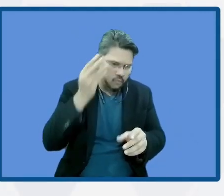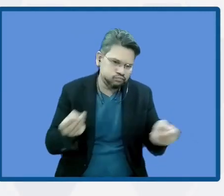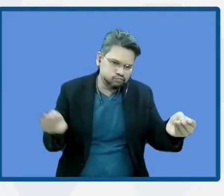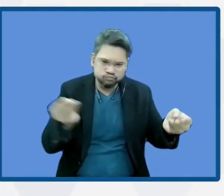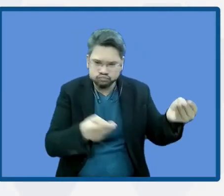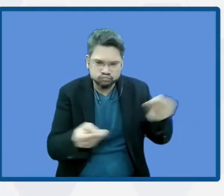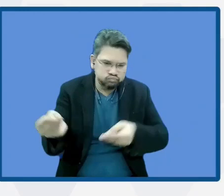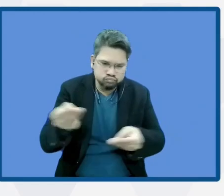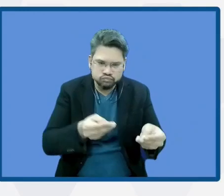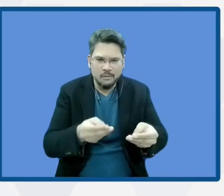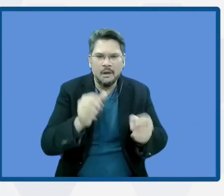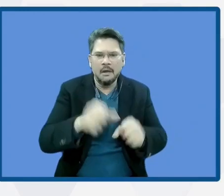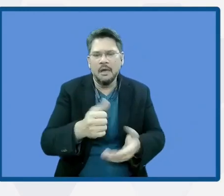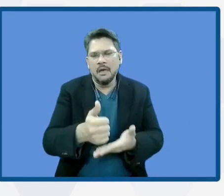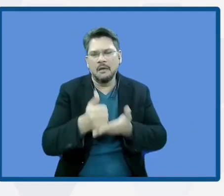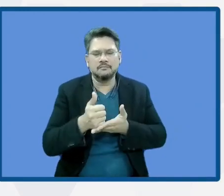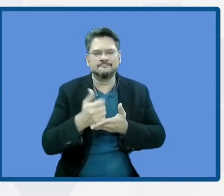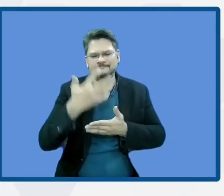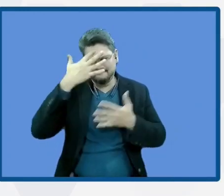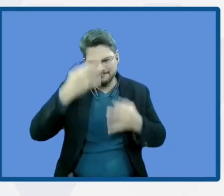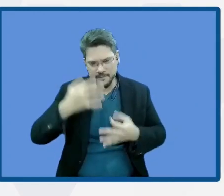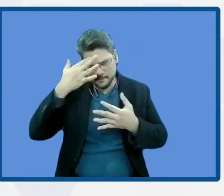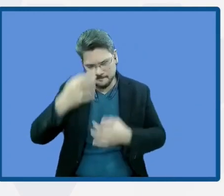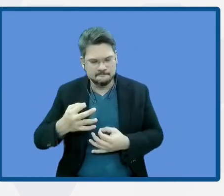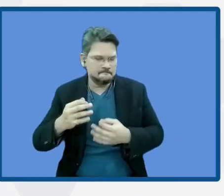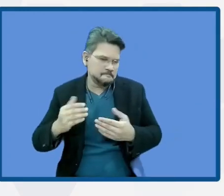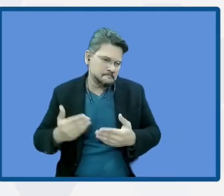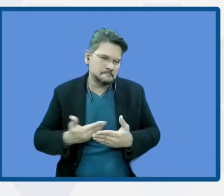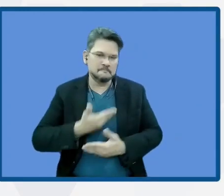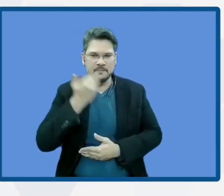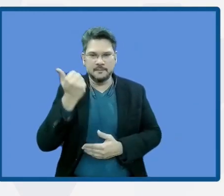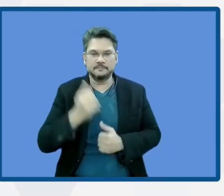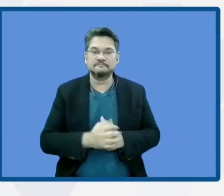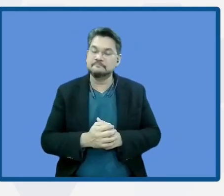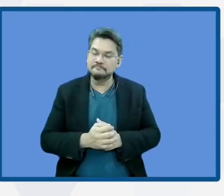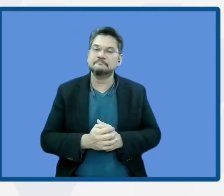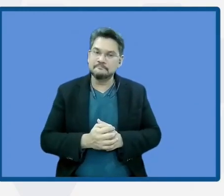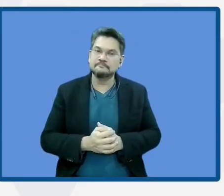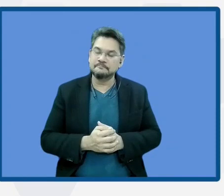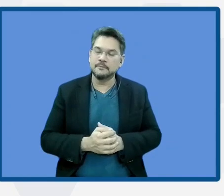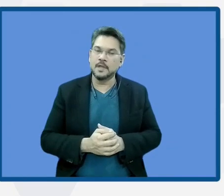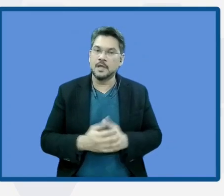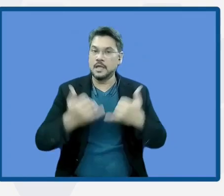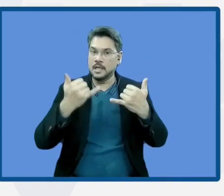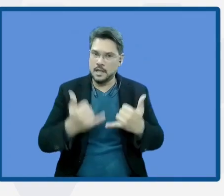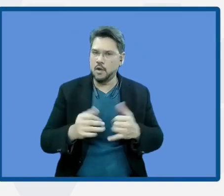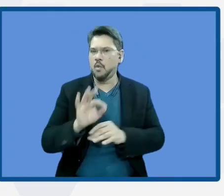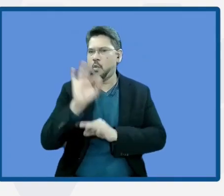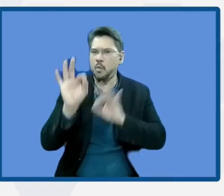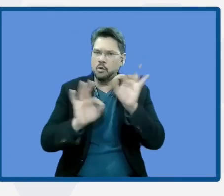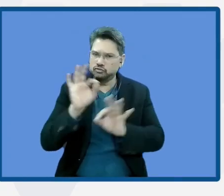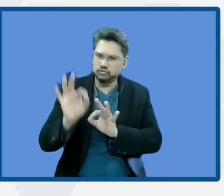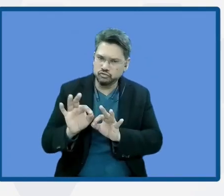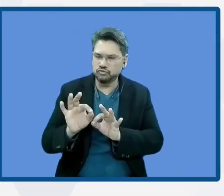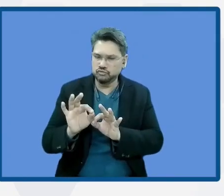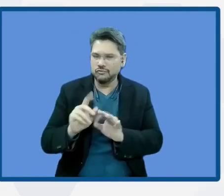process. So now let's move on to Q&A in this time that